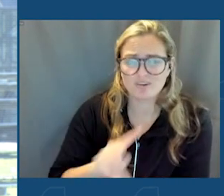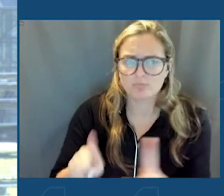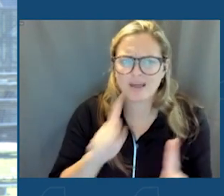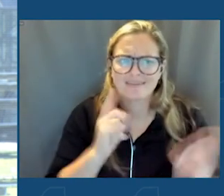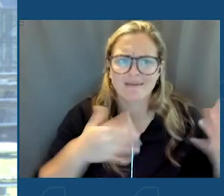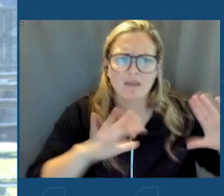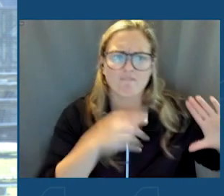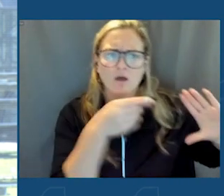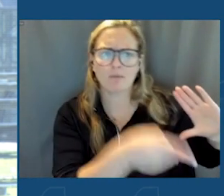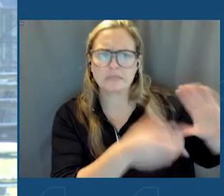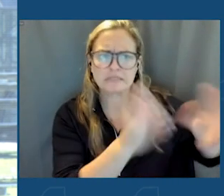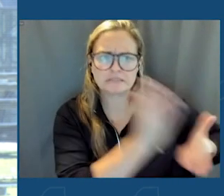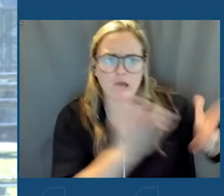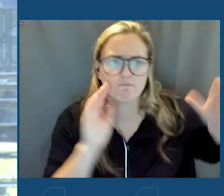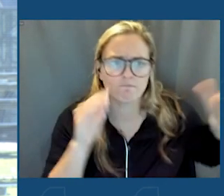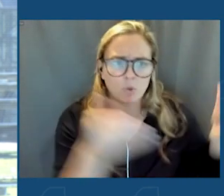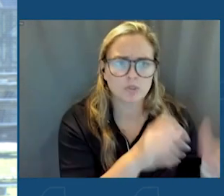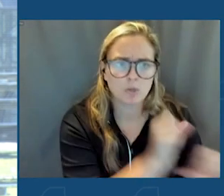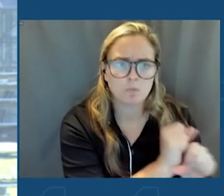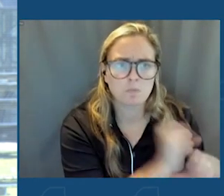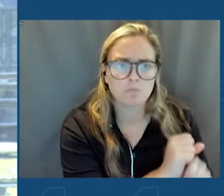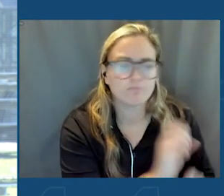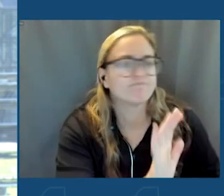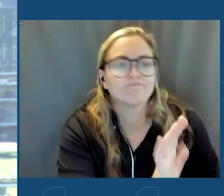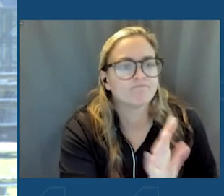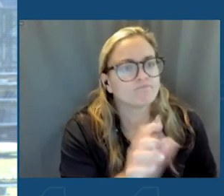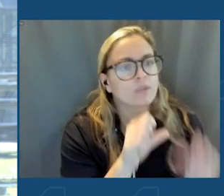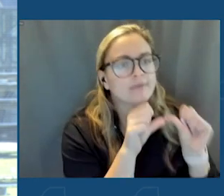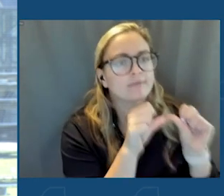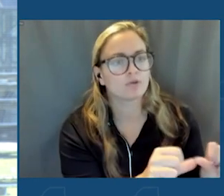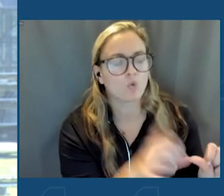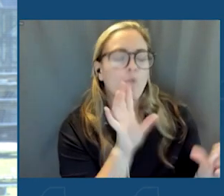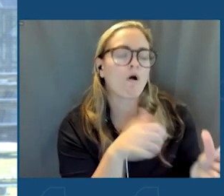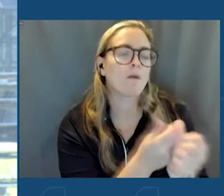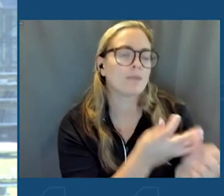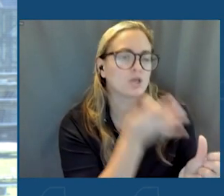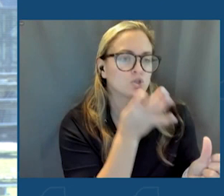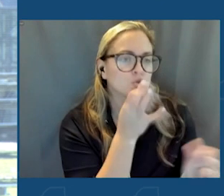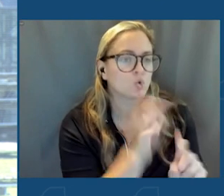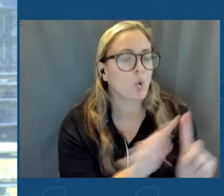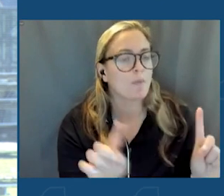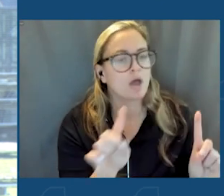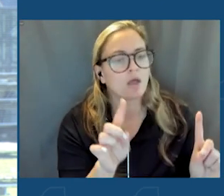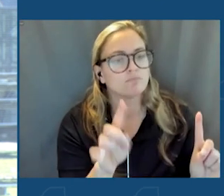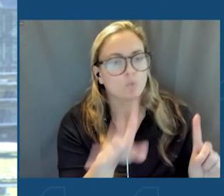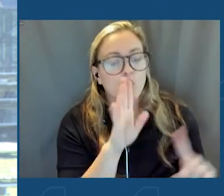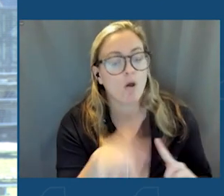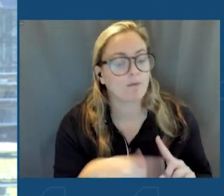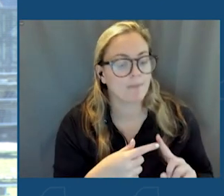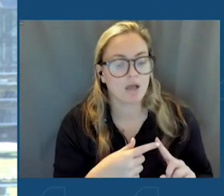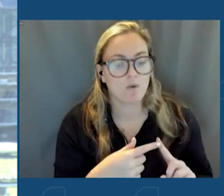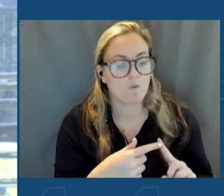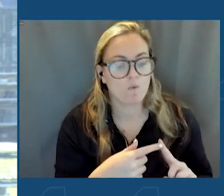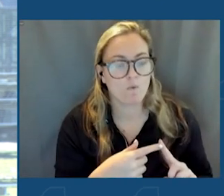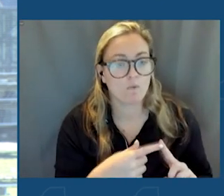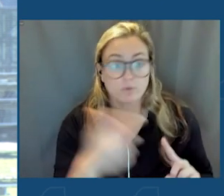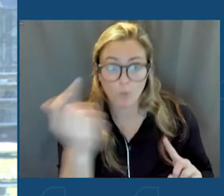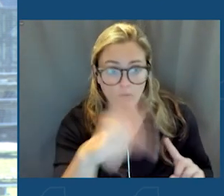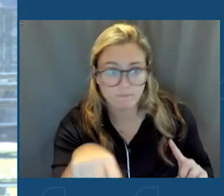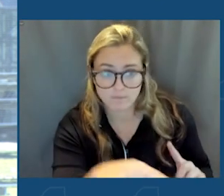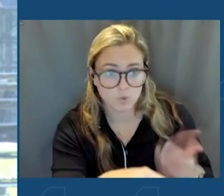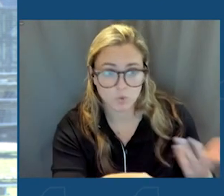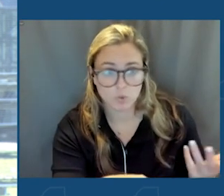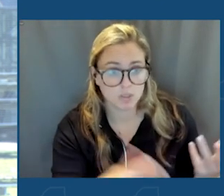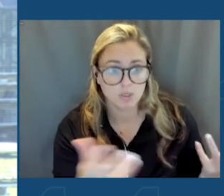our focus there. So I'm going to have an update on that shortly, but I just want to talk about, to all of you, why